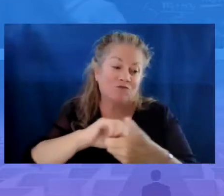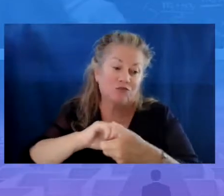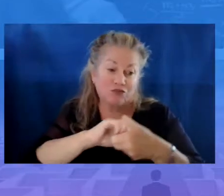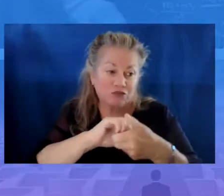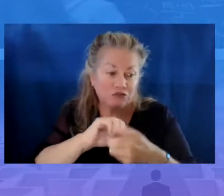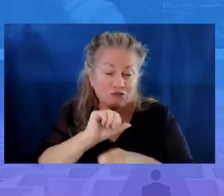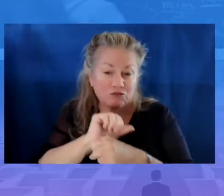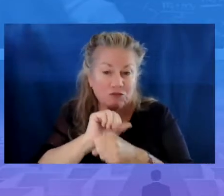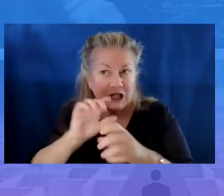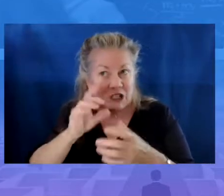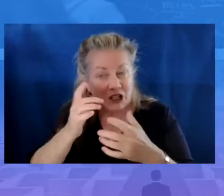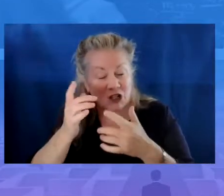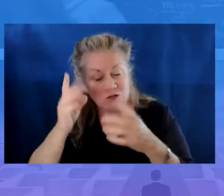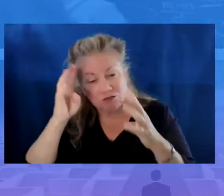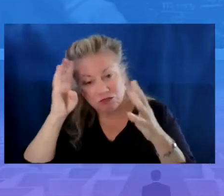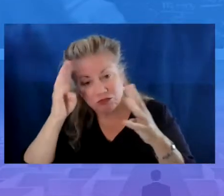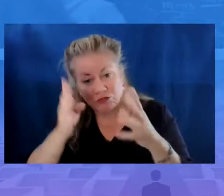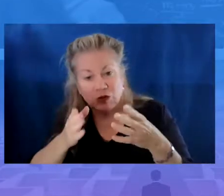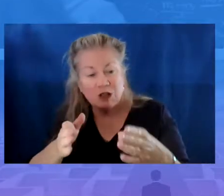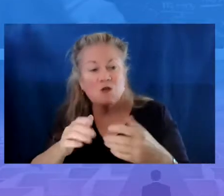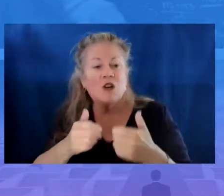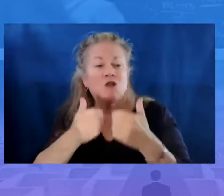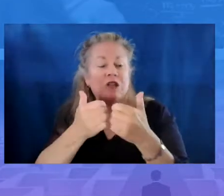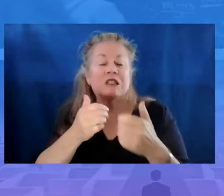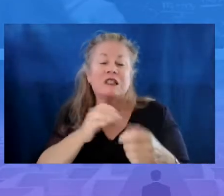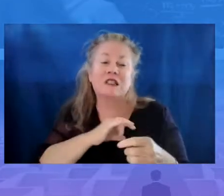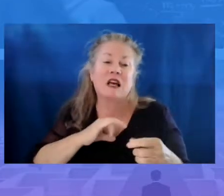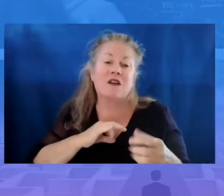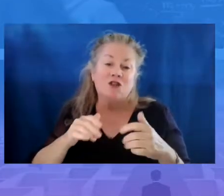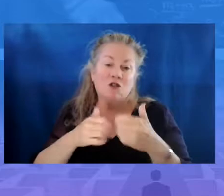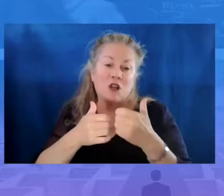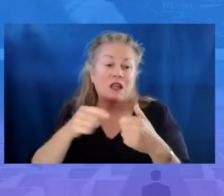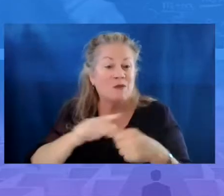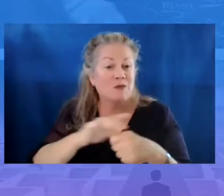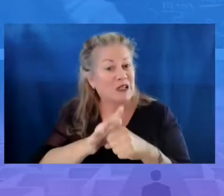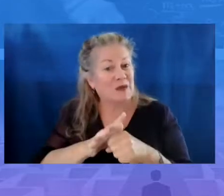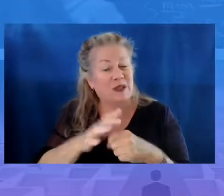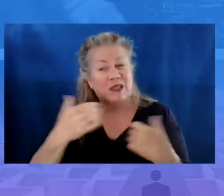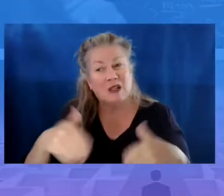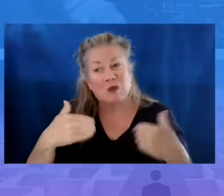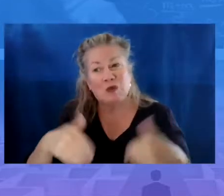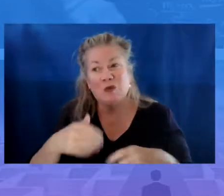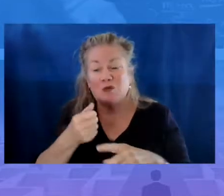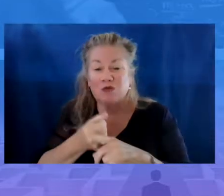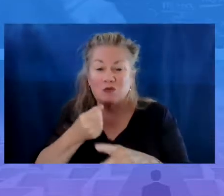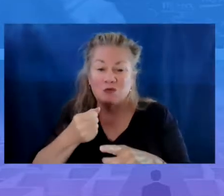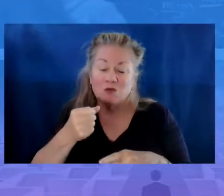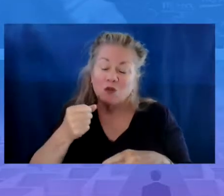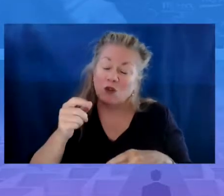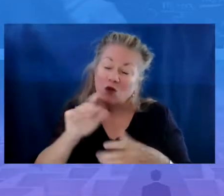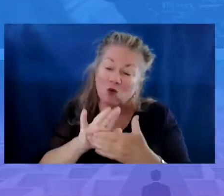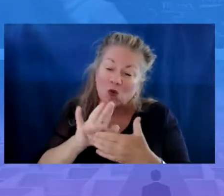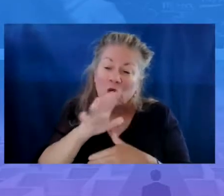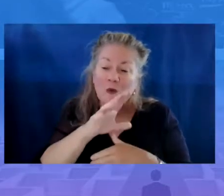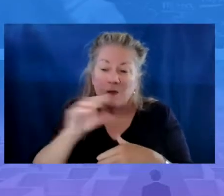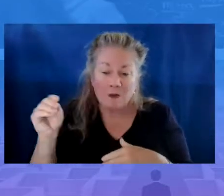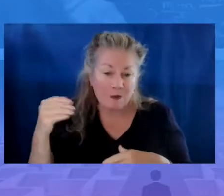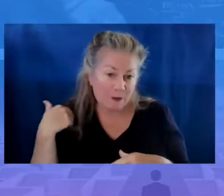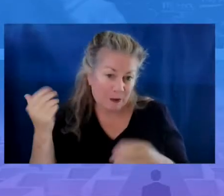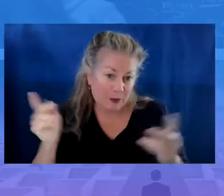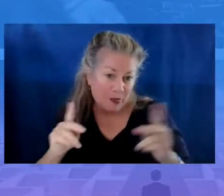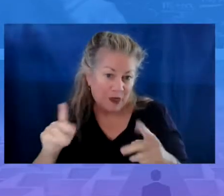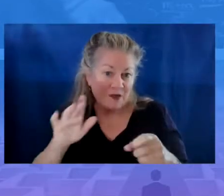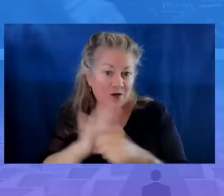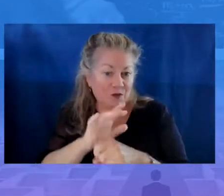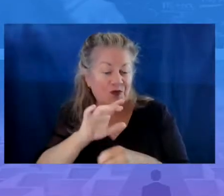ways to address staffing challenges. This pandemic has taken a toll on our schools and our young people.